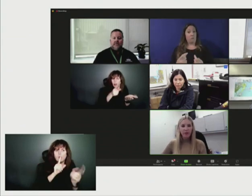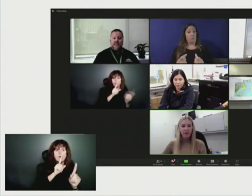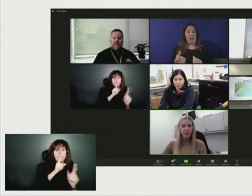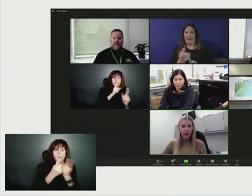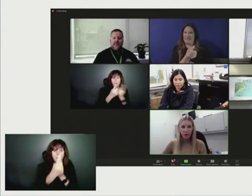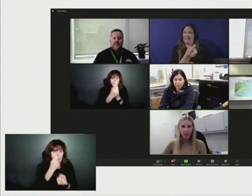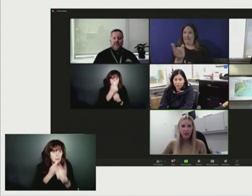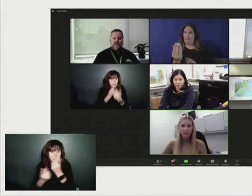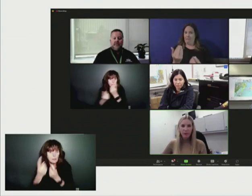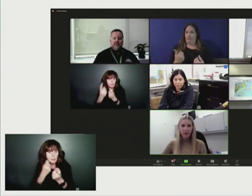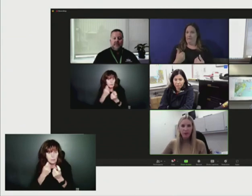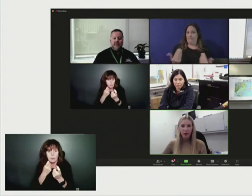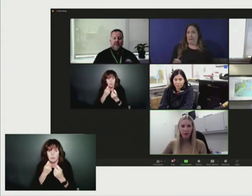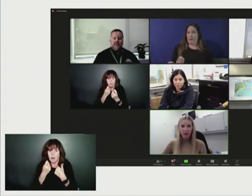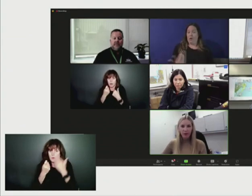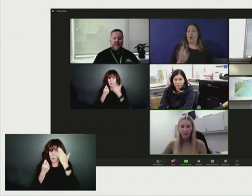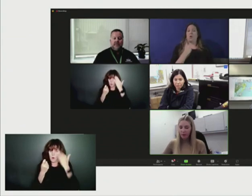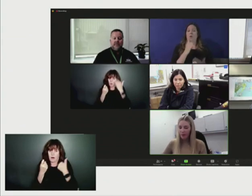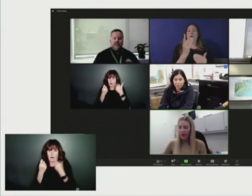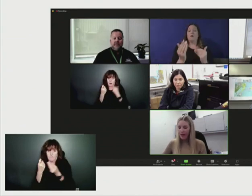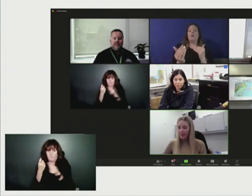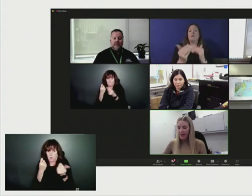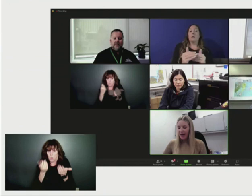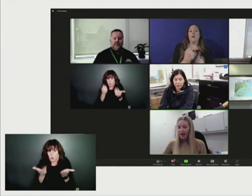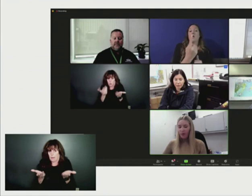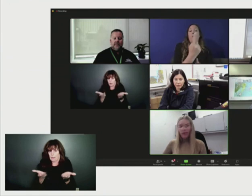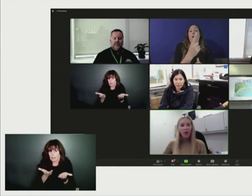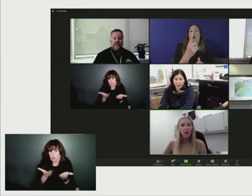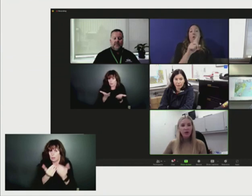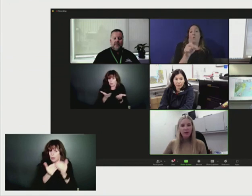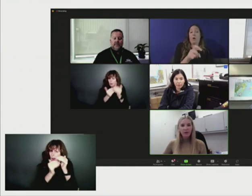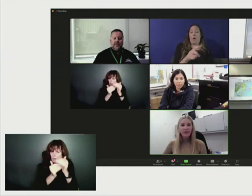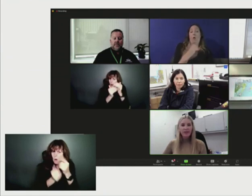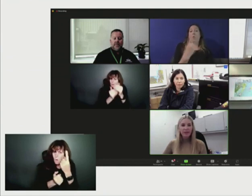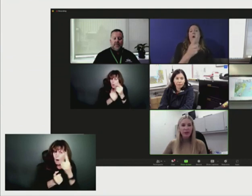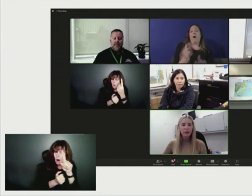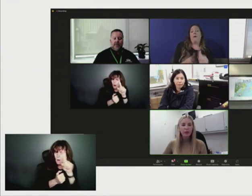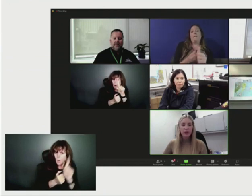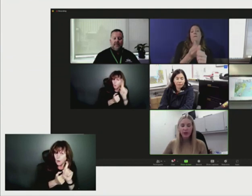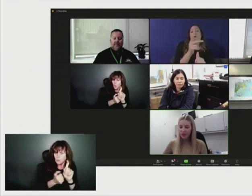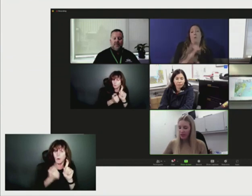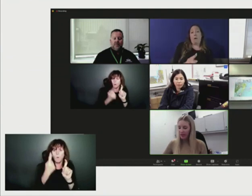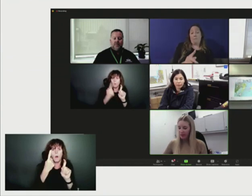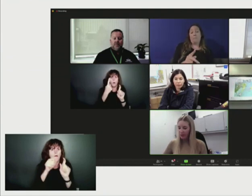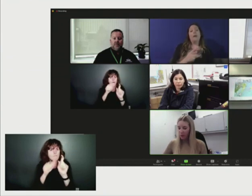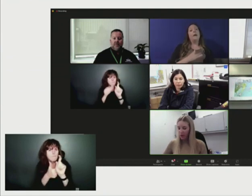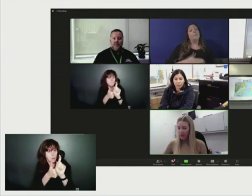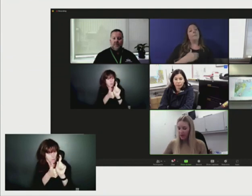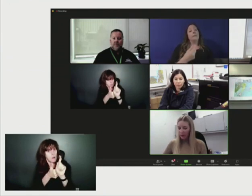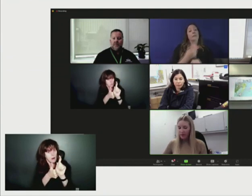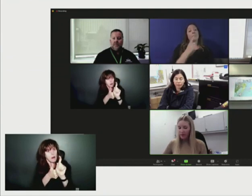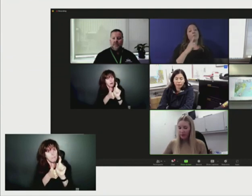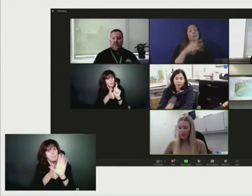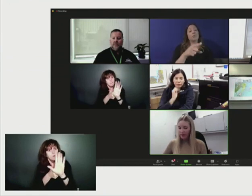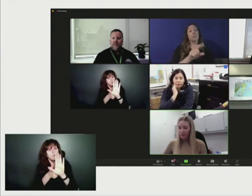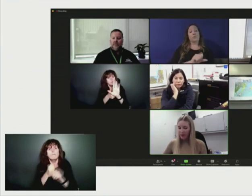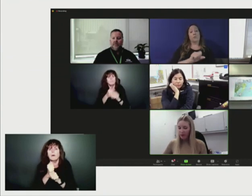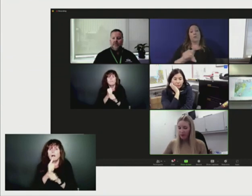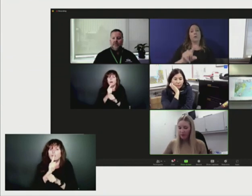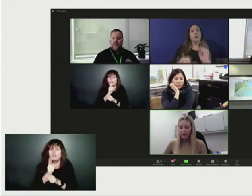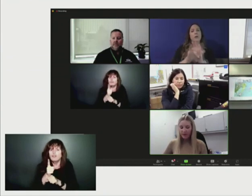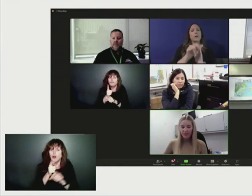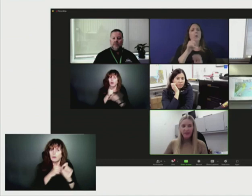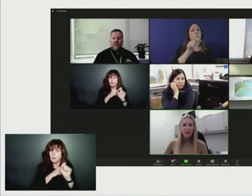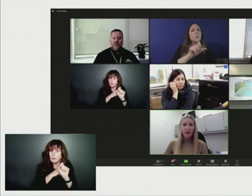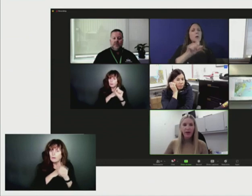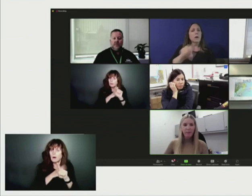use the one question, one follow-up format. When I call your name, please identify who your question is for. We'll start with Mike